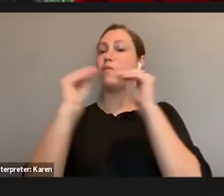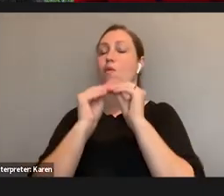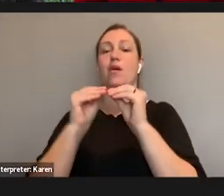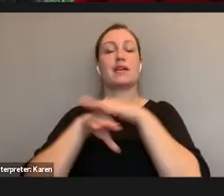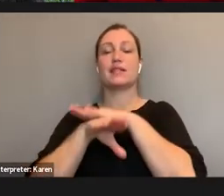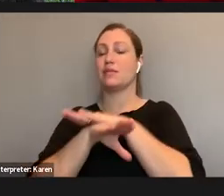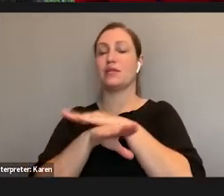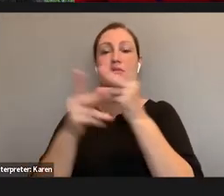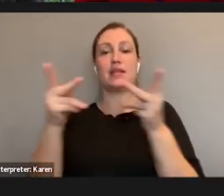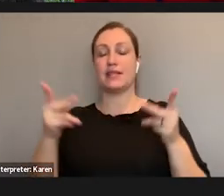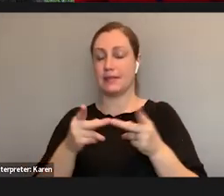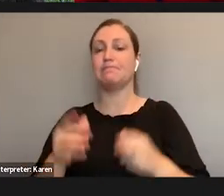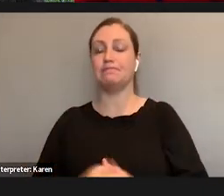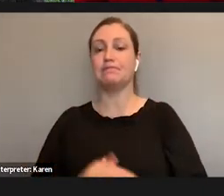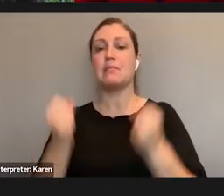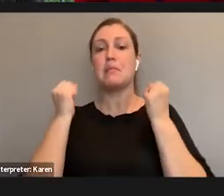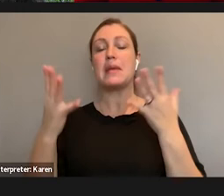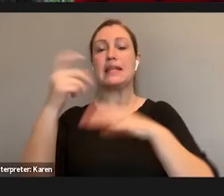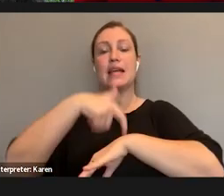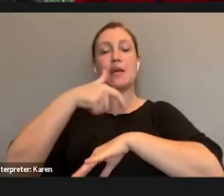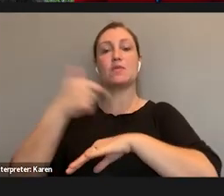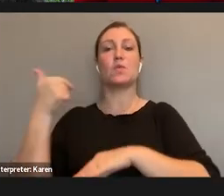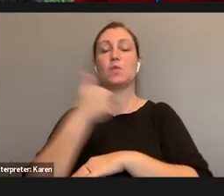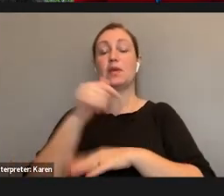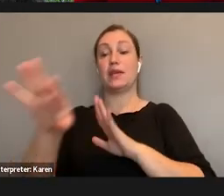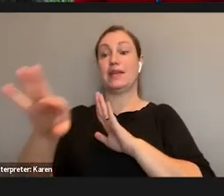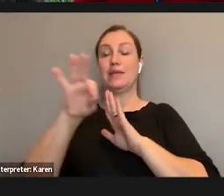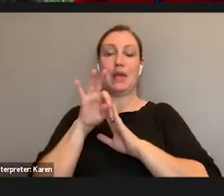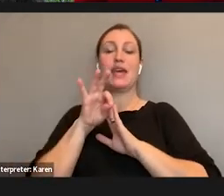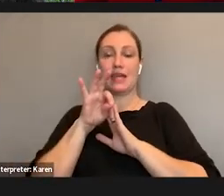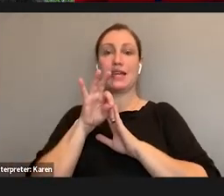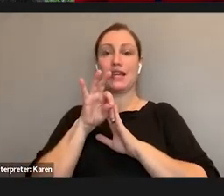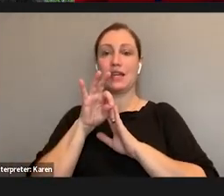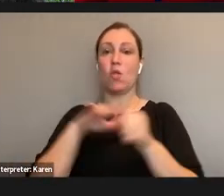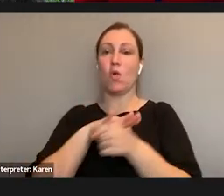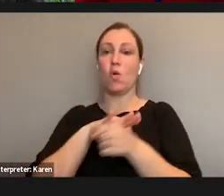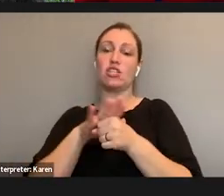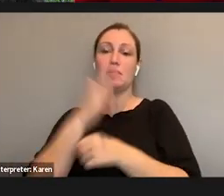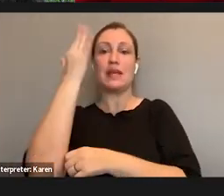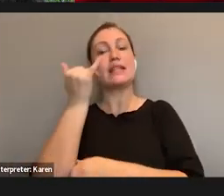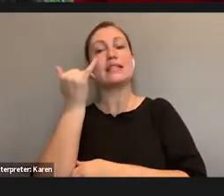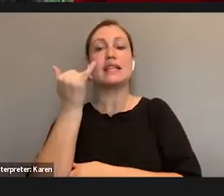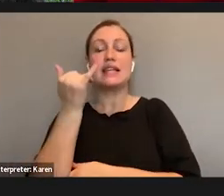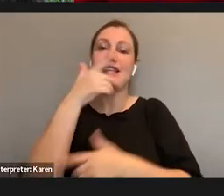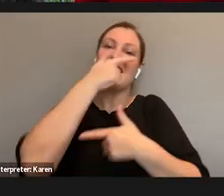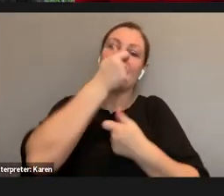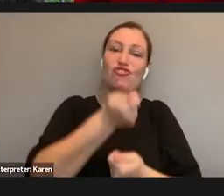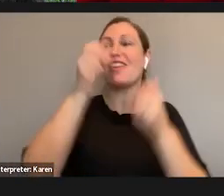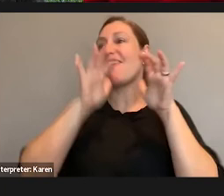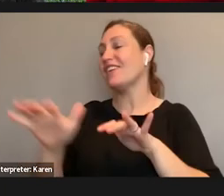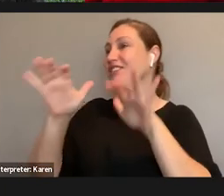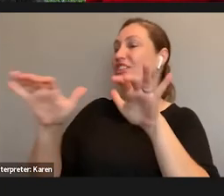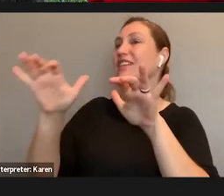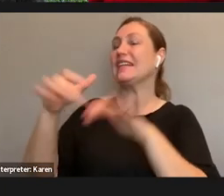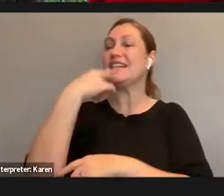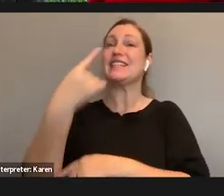field locations because they're personally interesting to us or because of the adventure of, say,